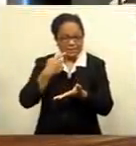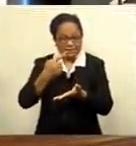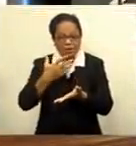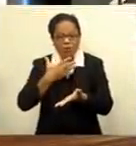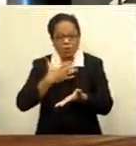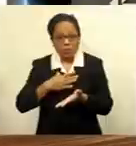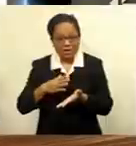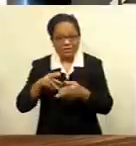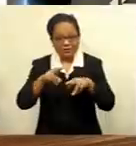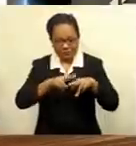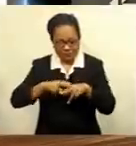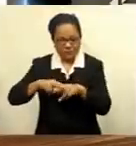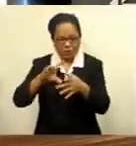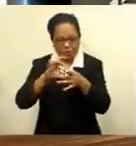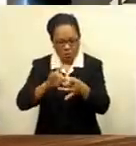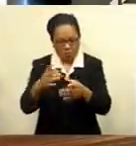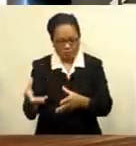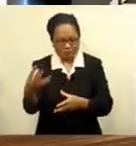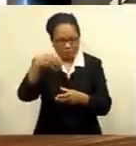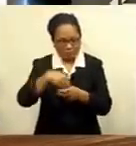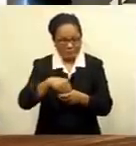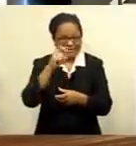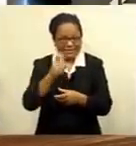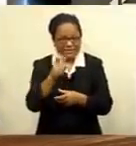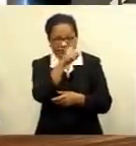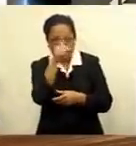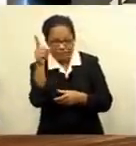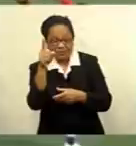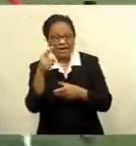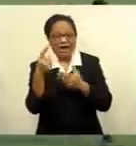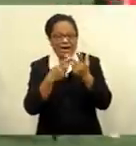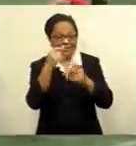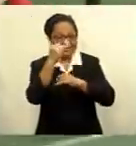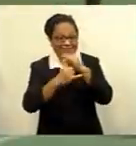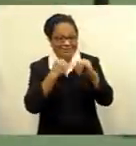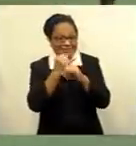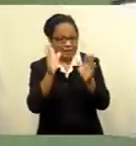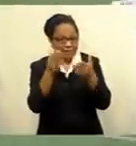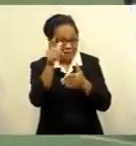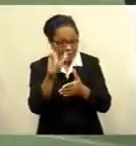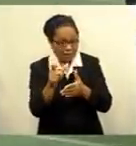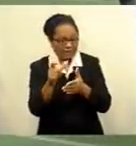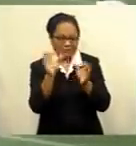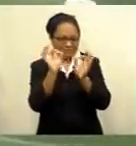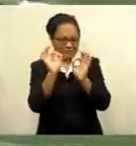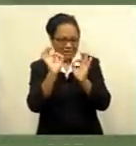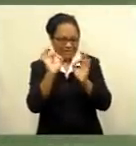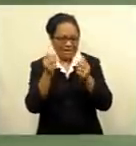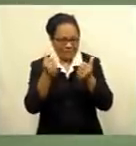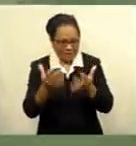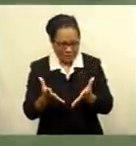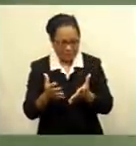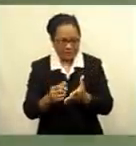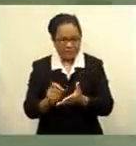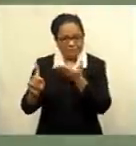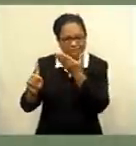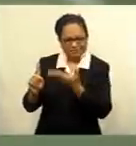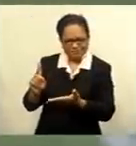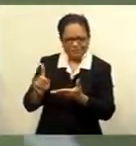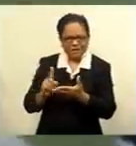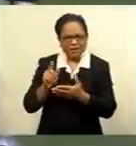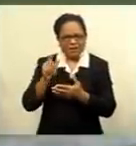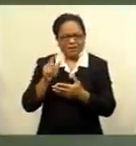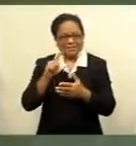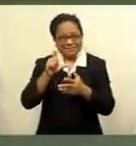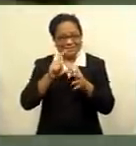players if NRL players will not be available for the World Cup. FNRL acting chief executive Don Latambe says their main aim